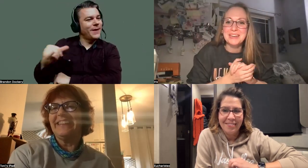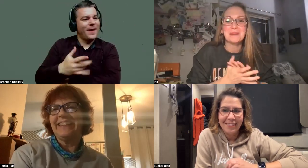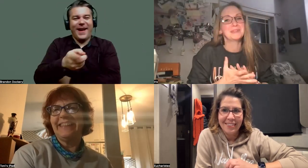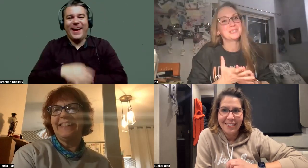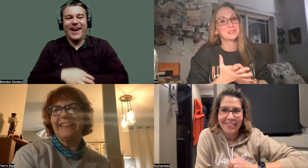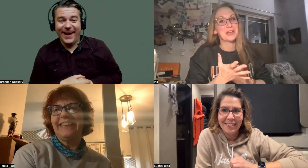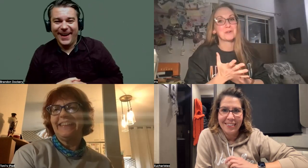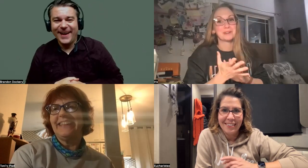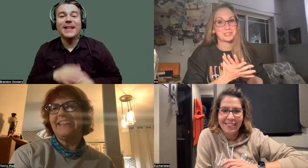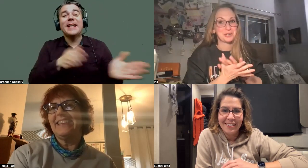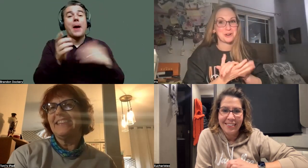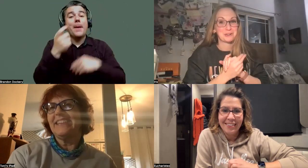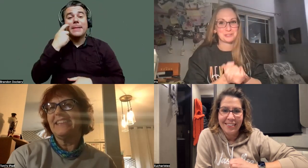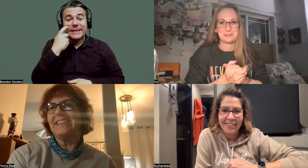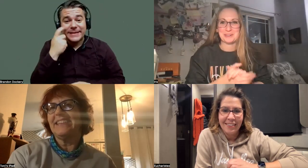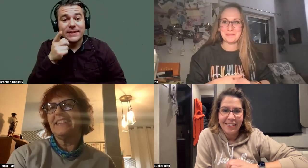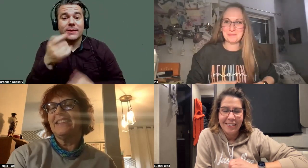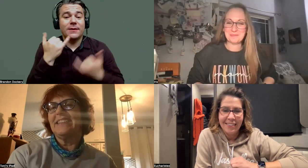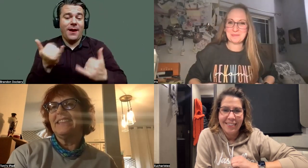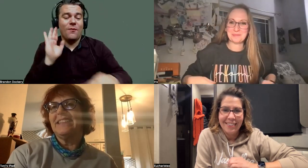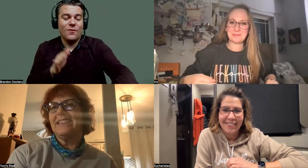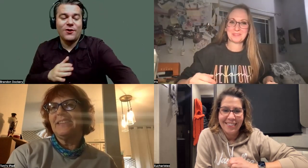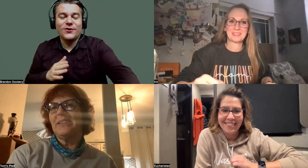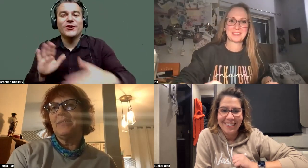Mitzi. Mitzi is now going to share her story.